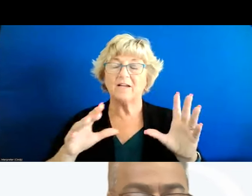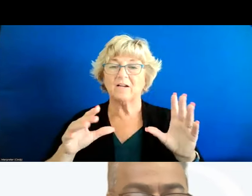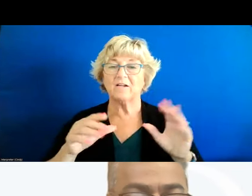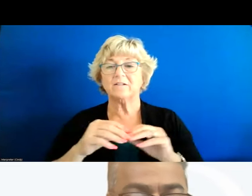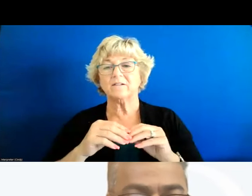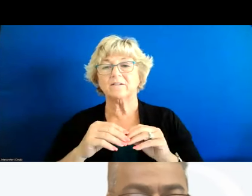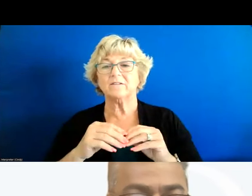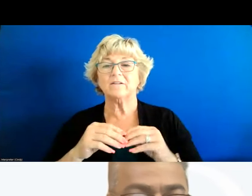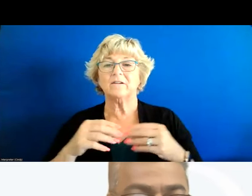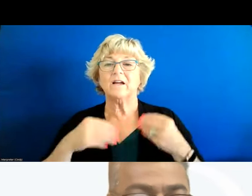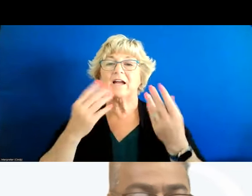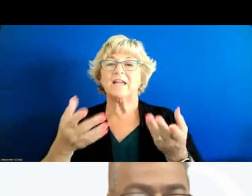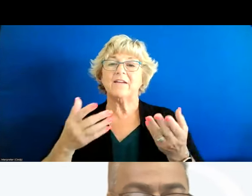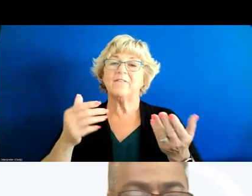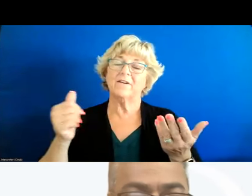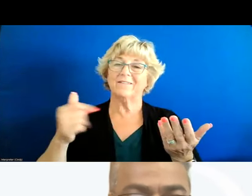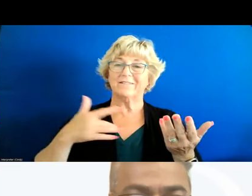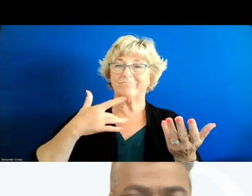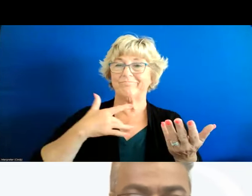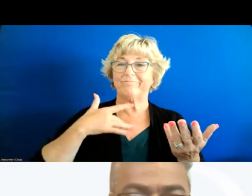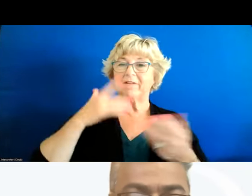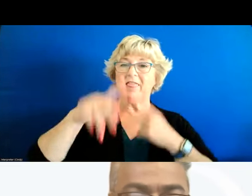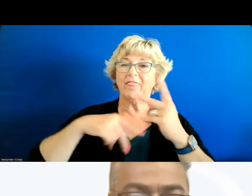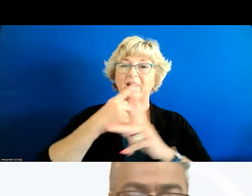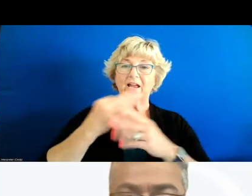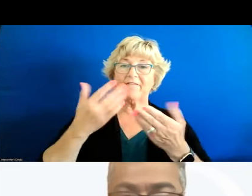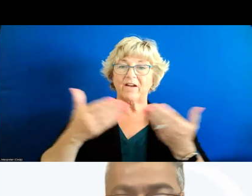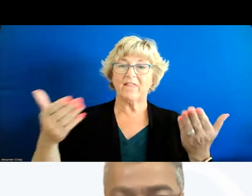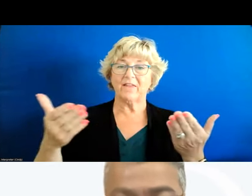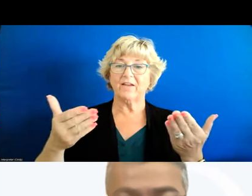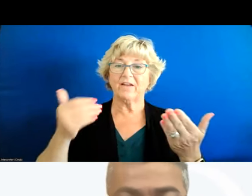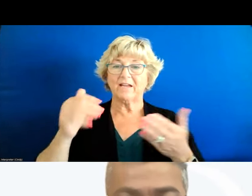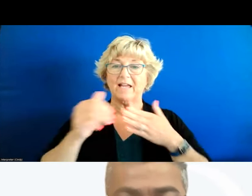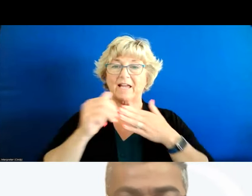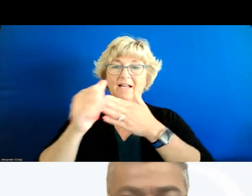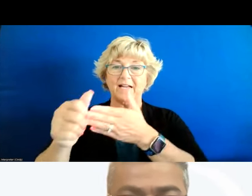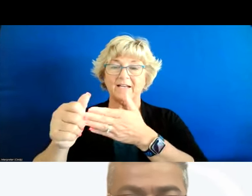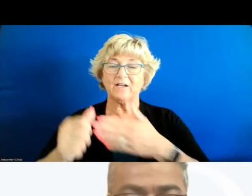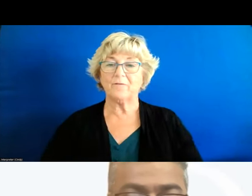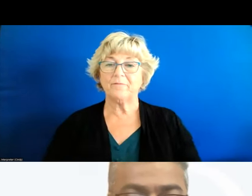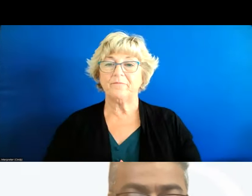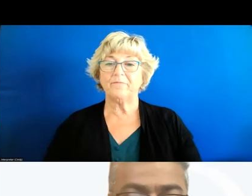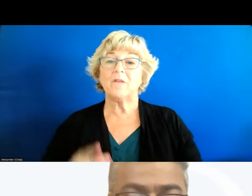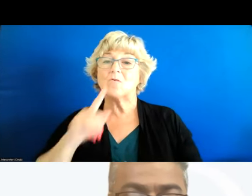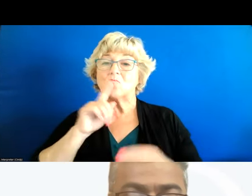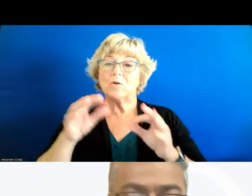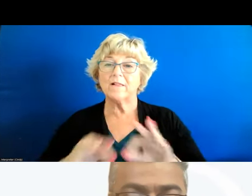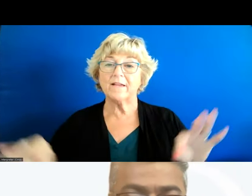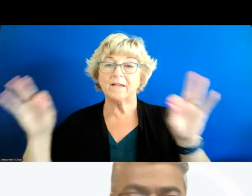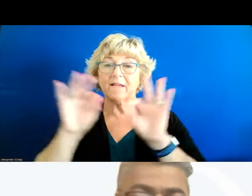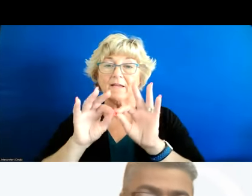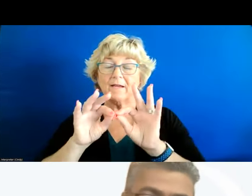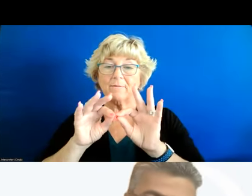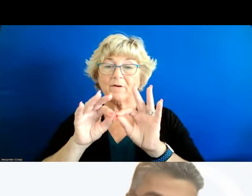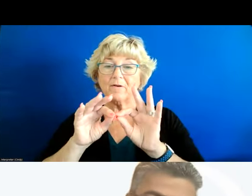just give a flavor or a framework of the types of things that can sort of guide us i think it's really important that